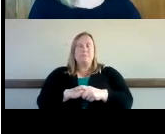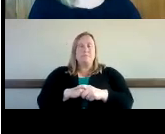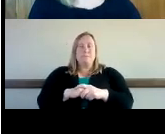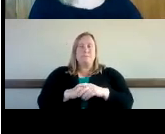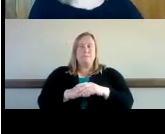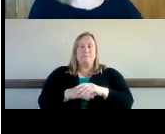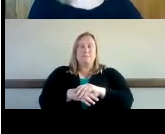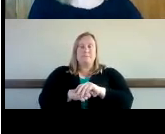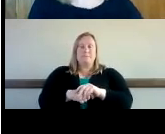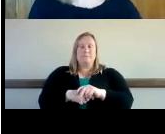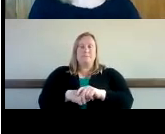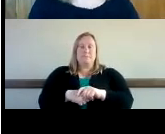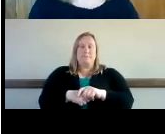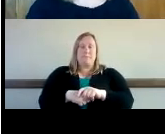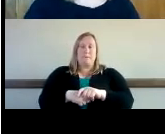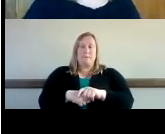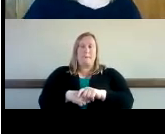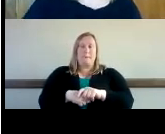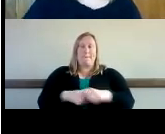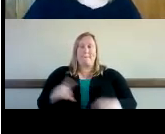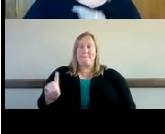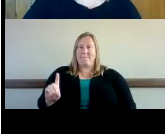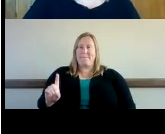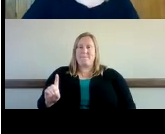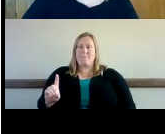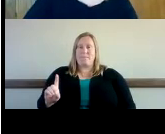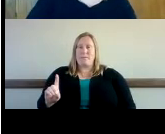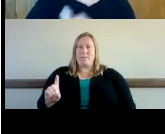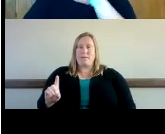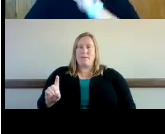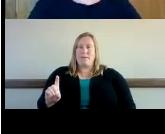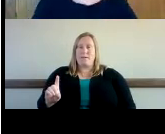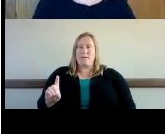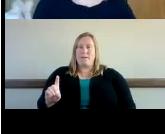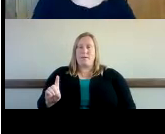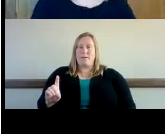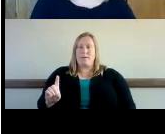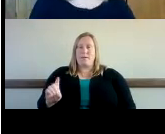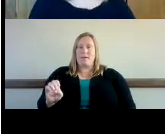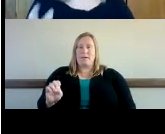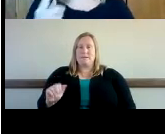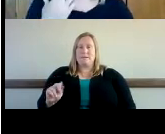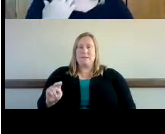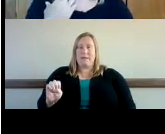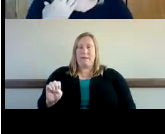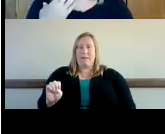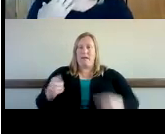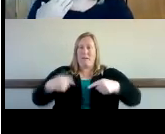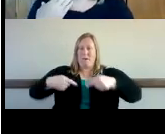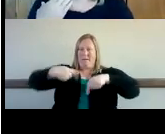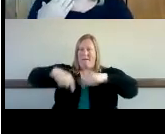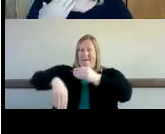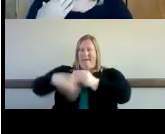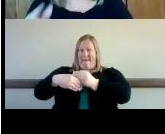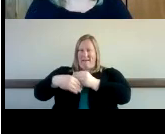equipment a little bit great danny can i back up a little bit yeah in our